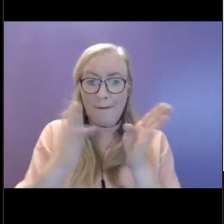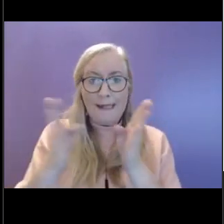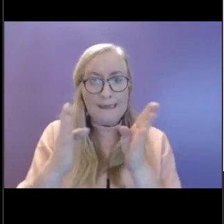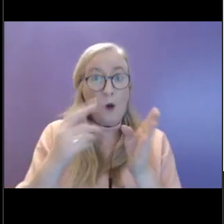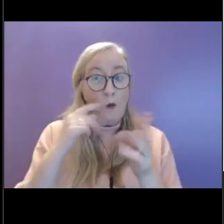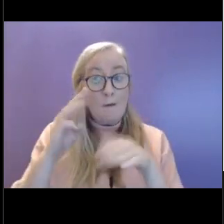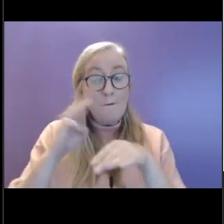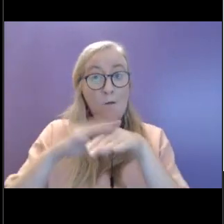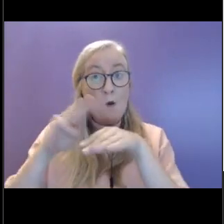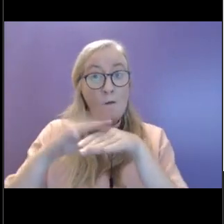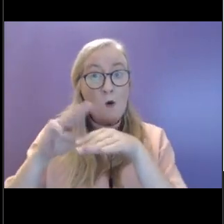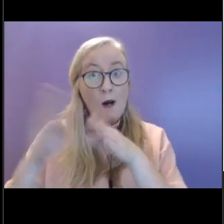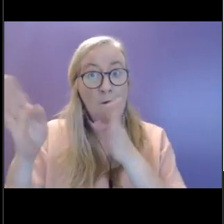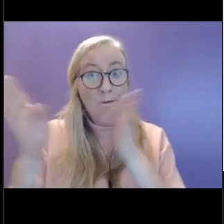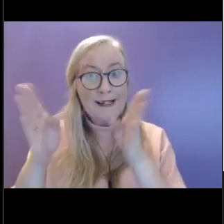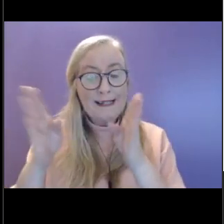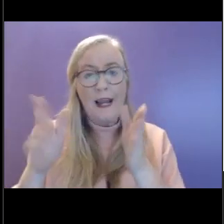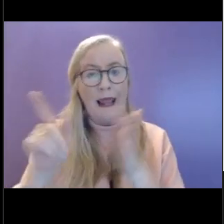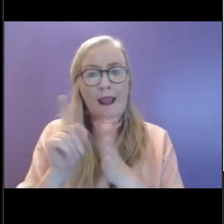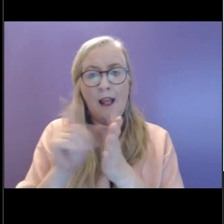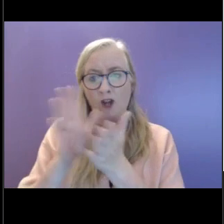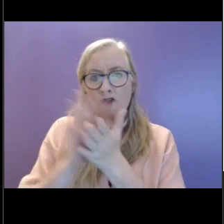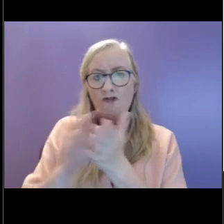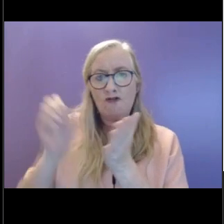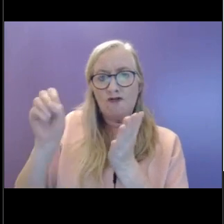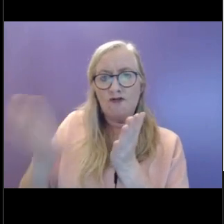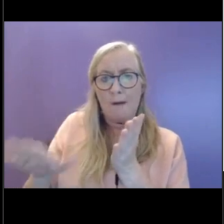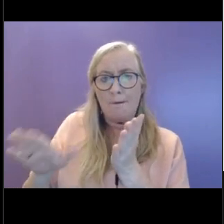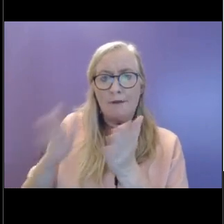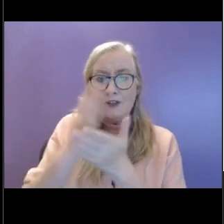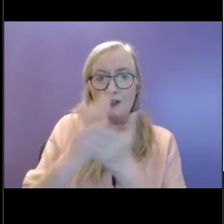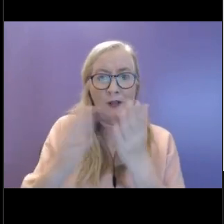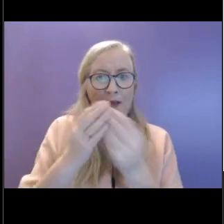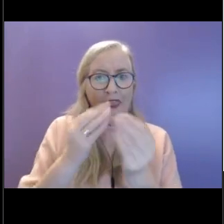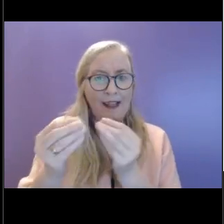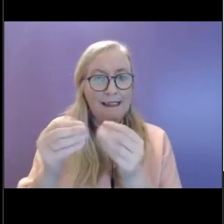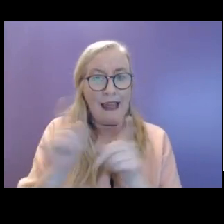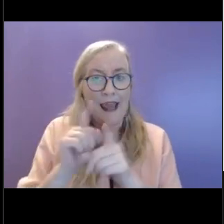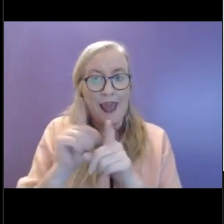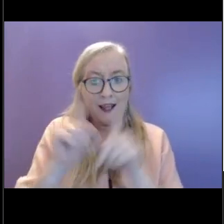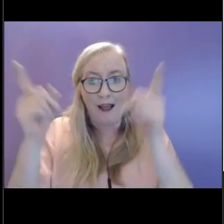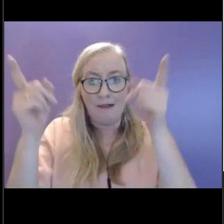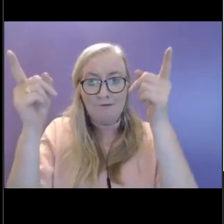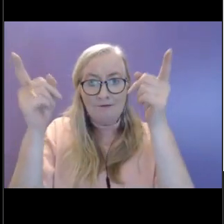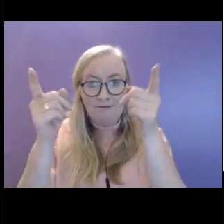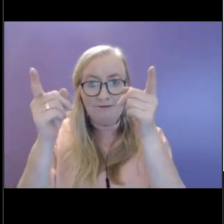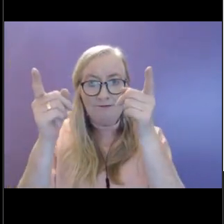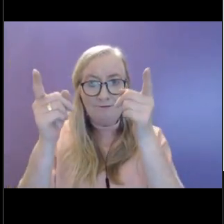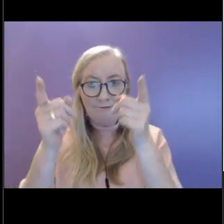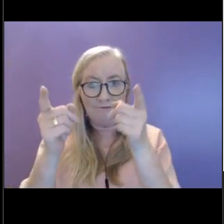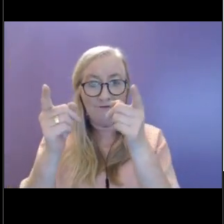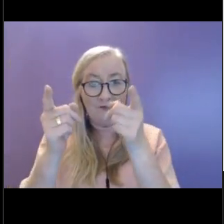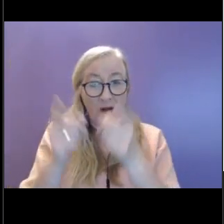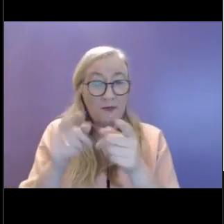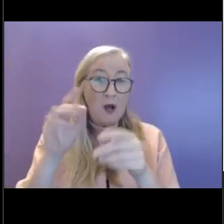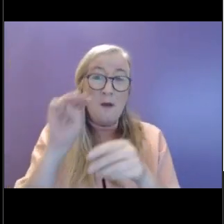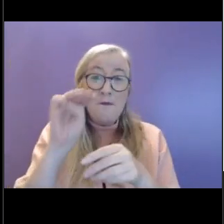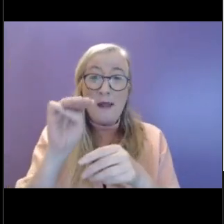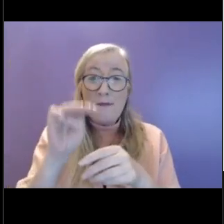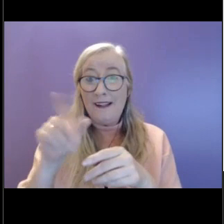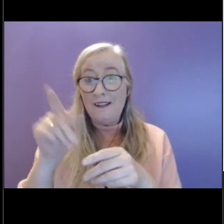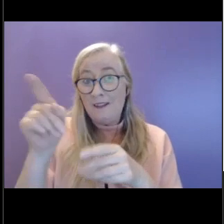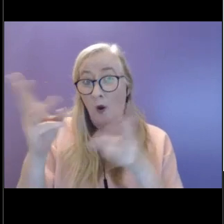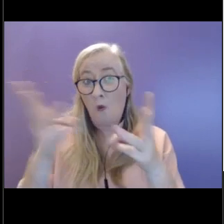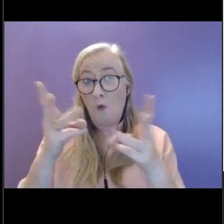busier, we can often drop certain activities from our life. And that's represented by going further down the funnel. We might have a deadline and work. So we